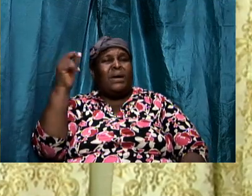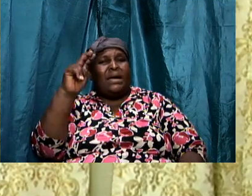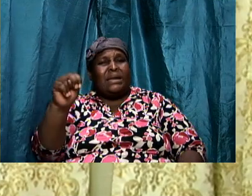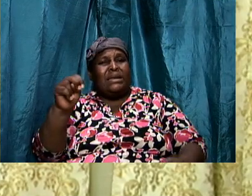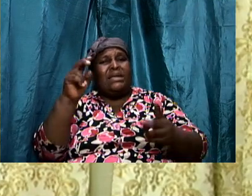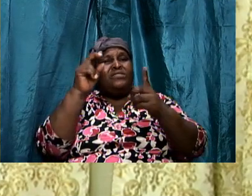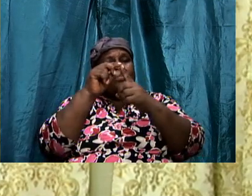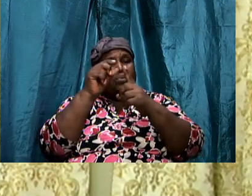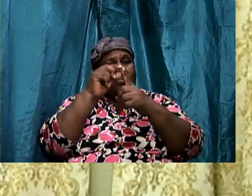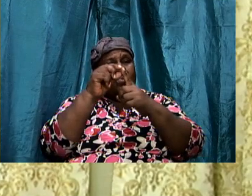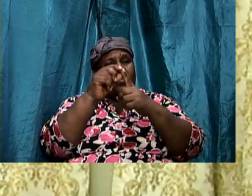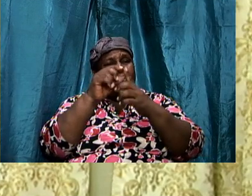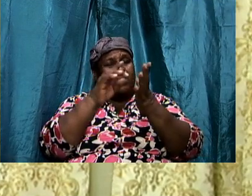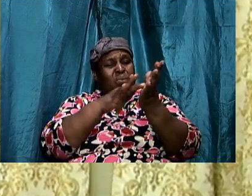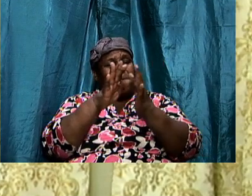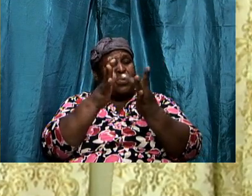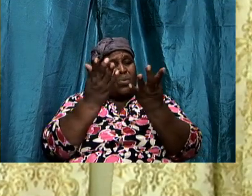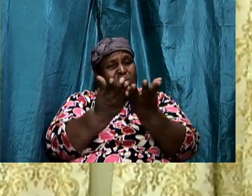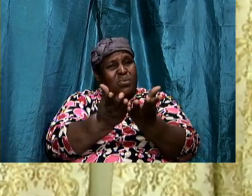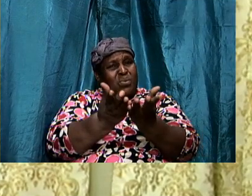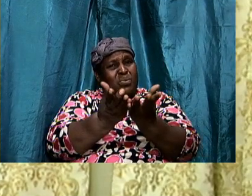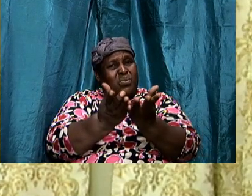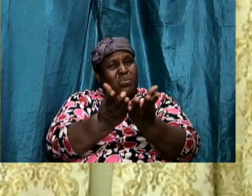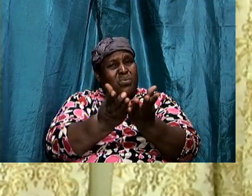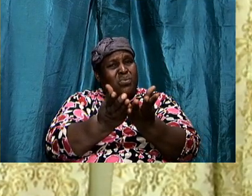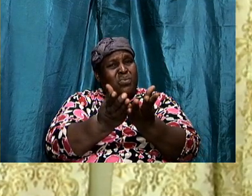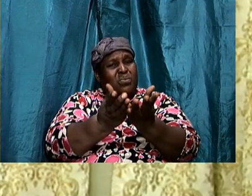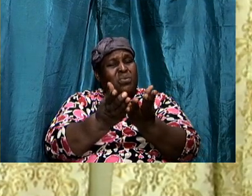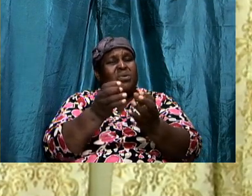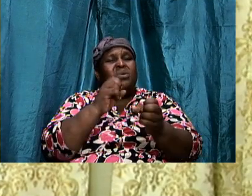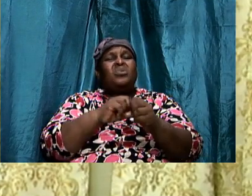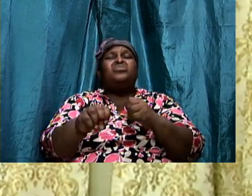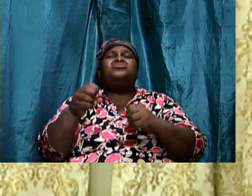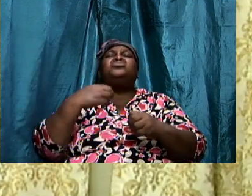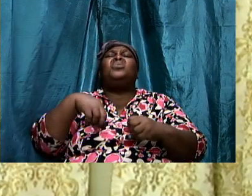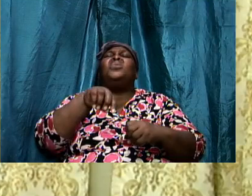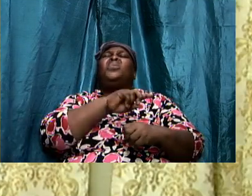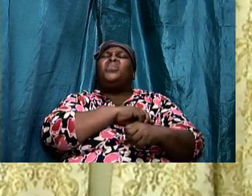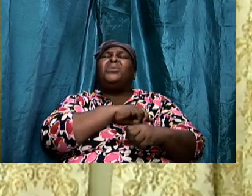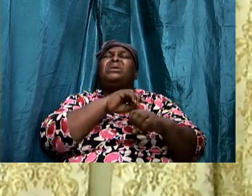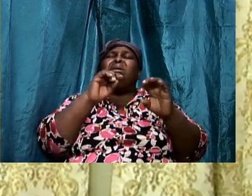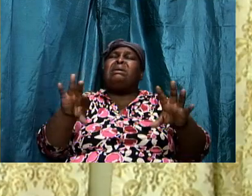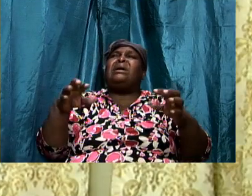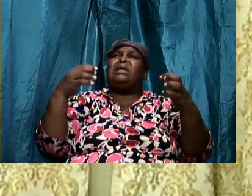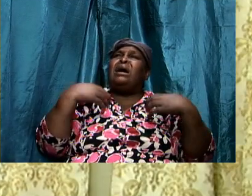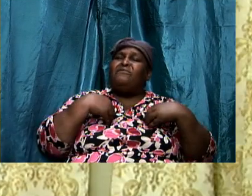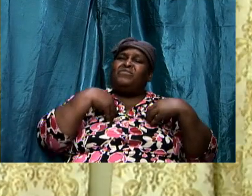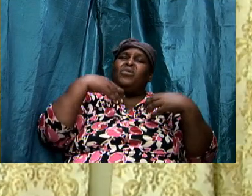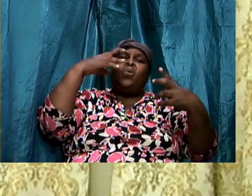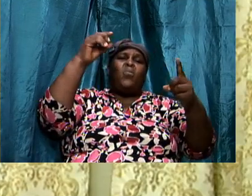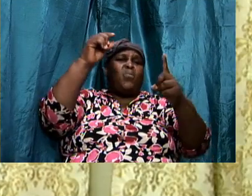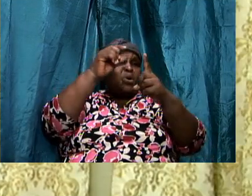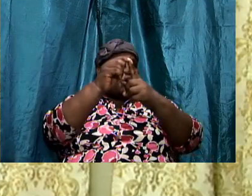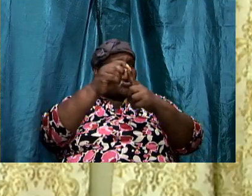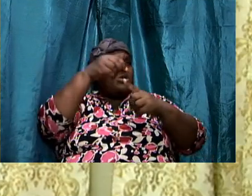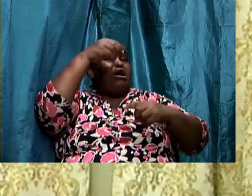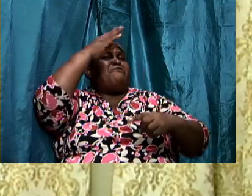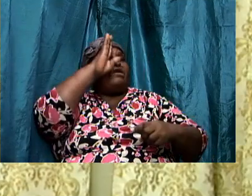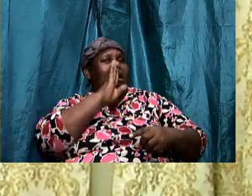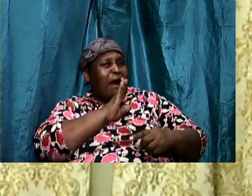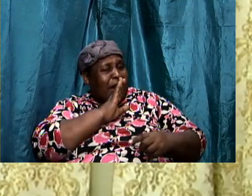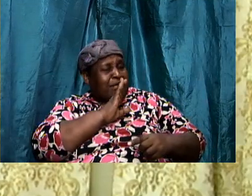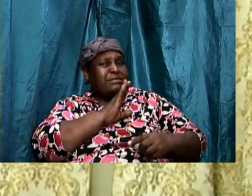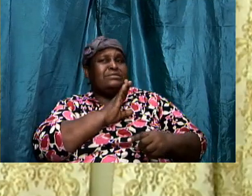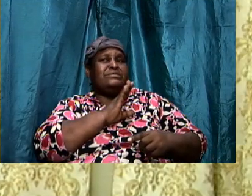so that we have a offensive weapon the sword to fight